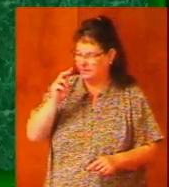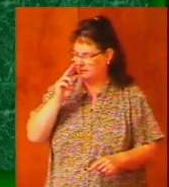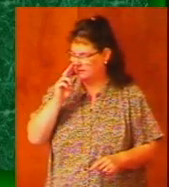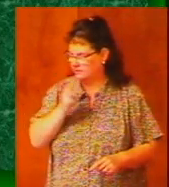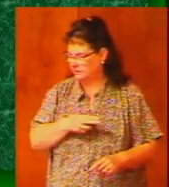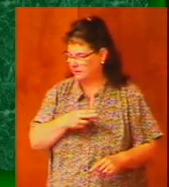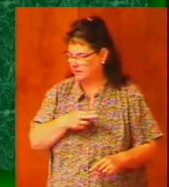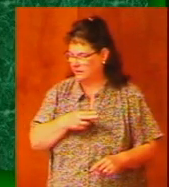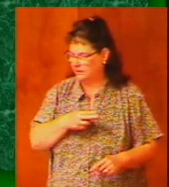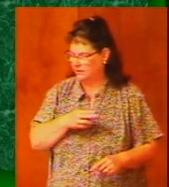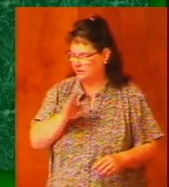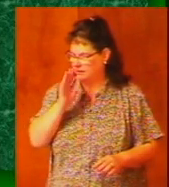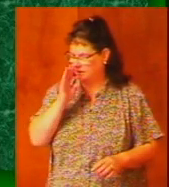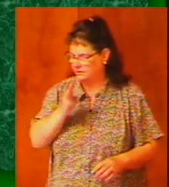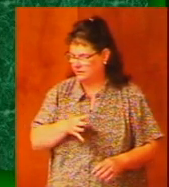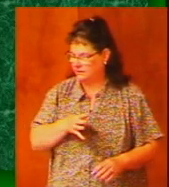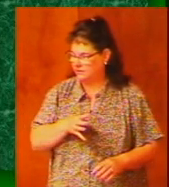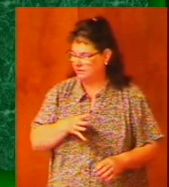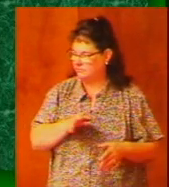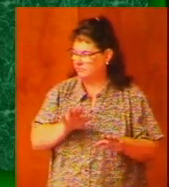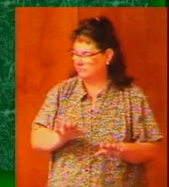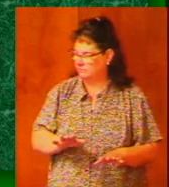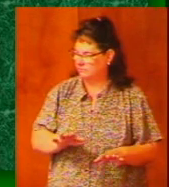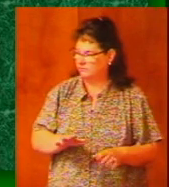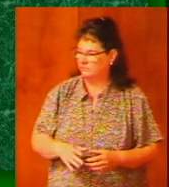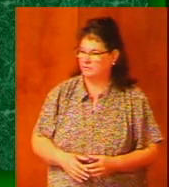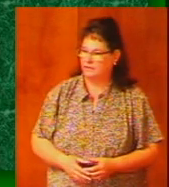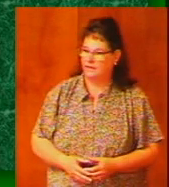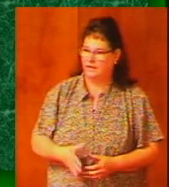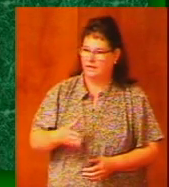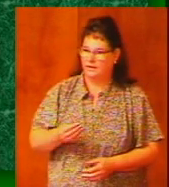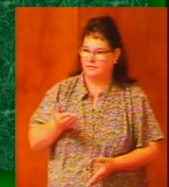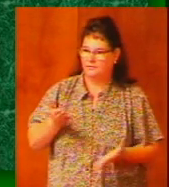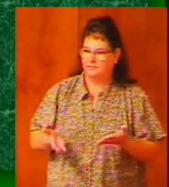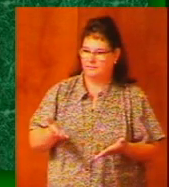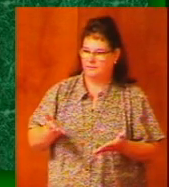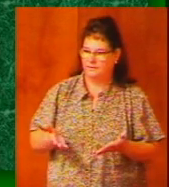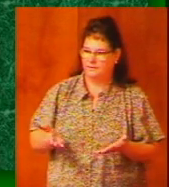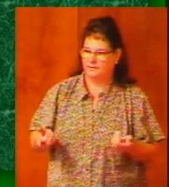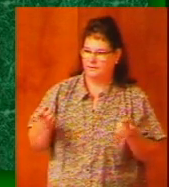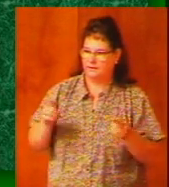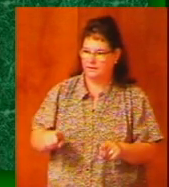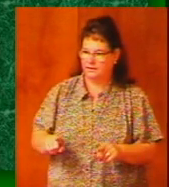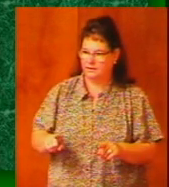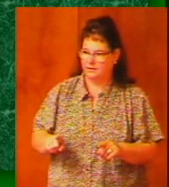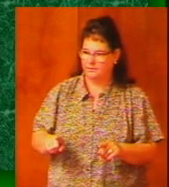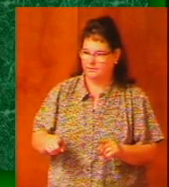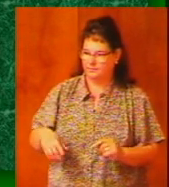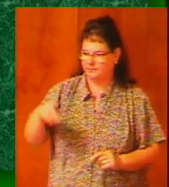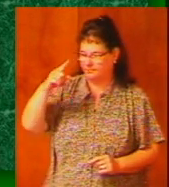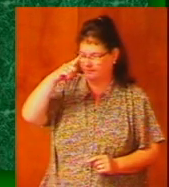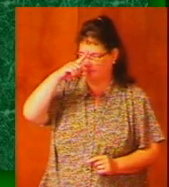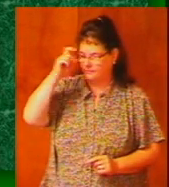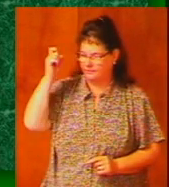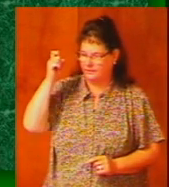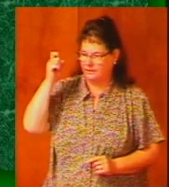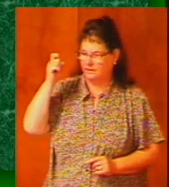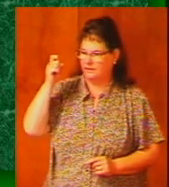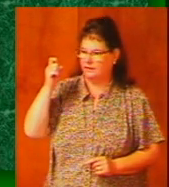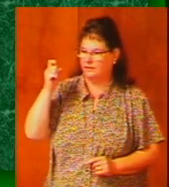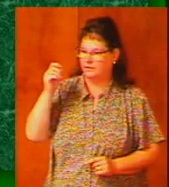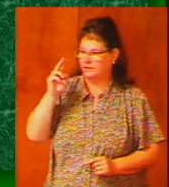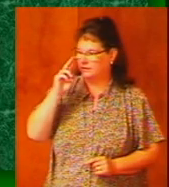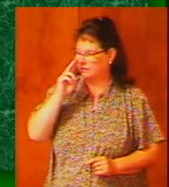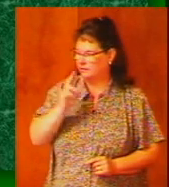and it may very well have happened because of